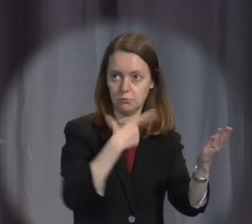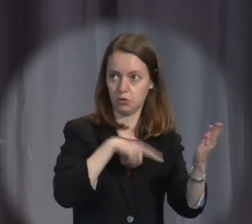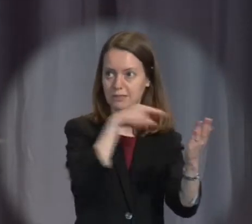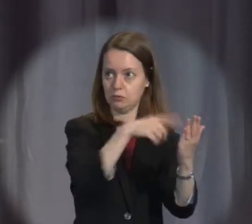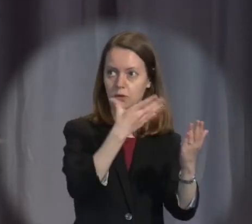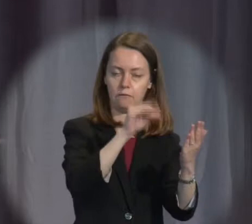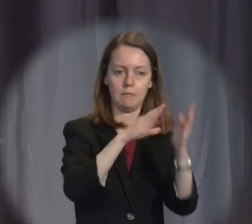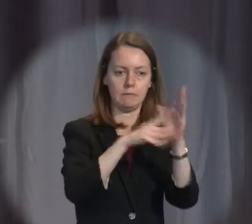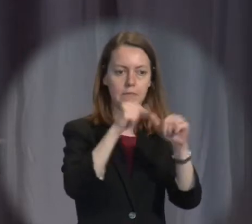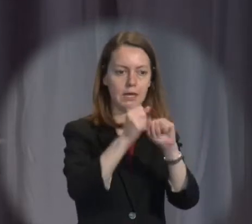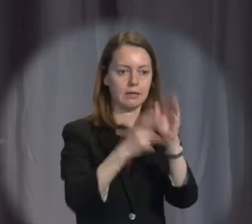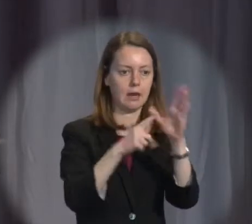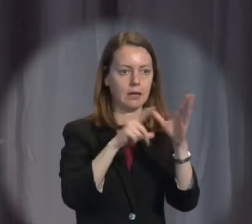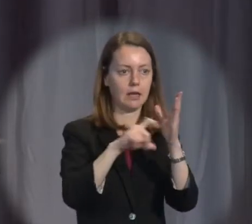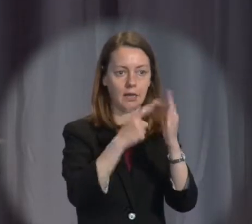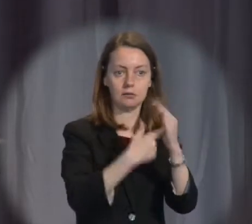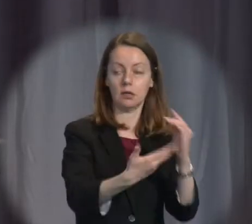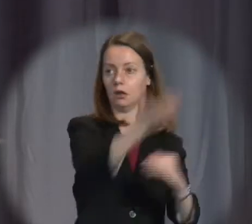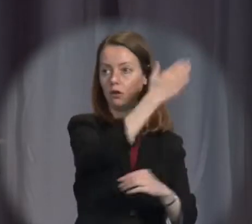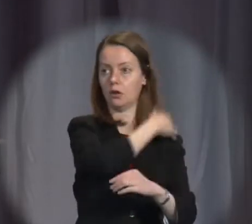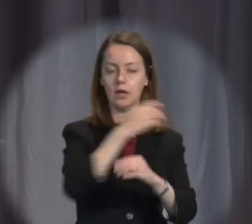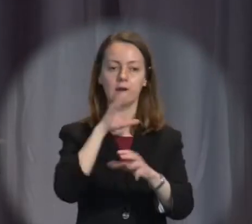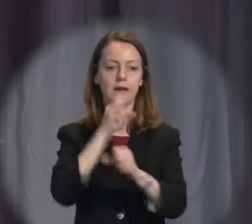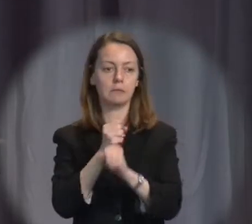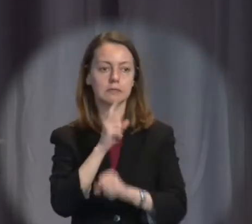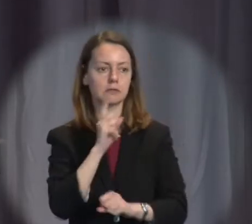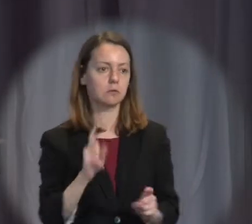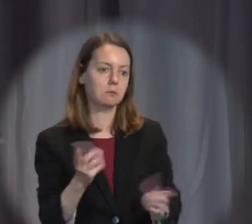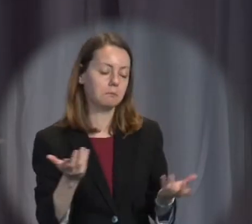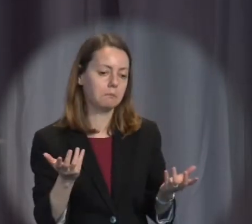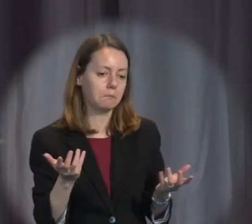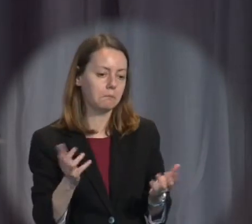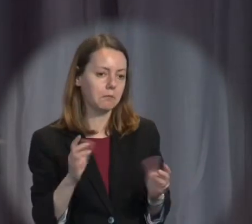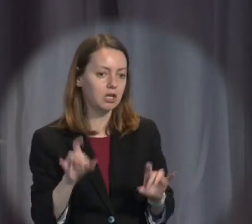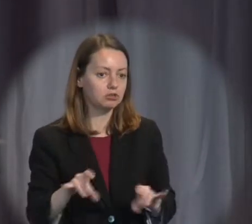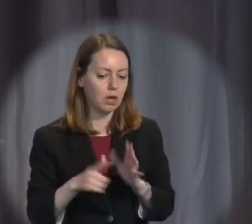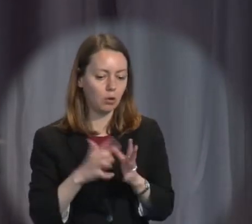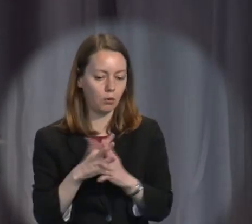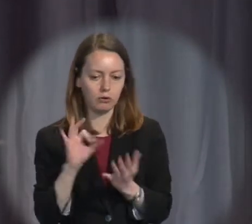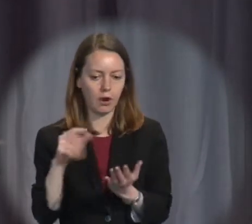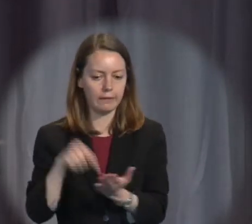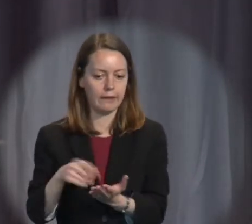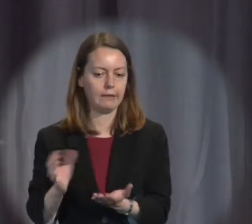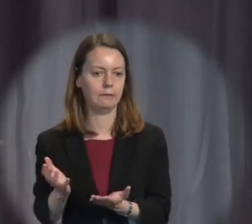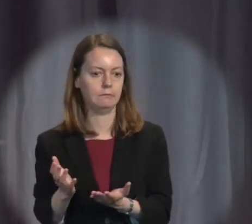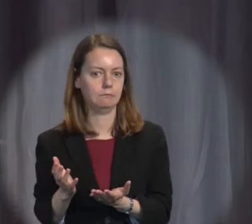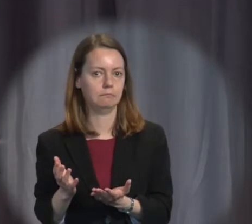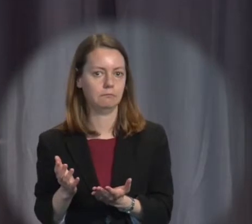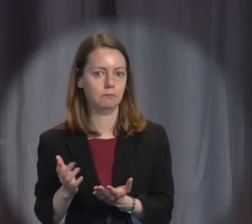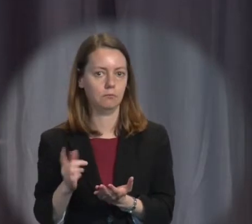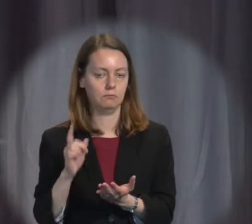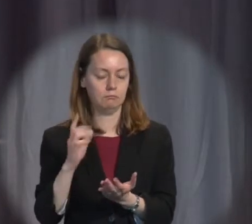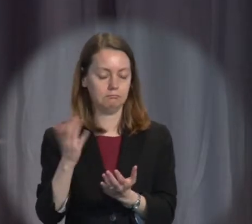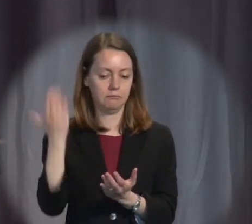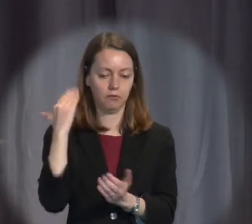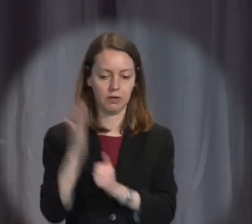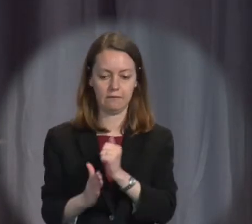provision, the answer is that is not part of Australian law and never has been.